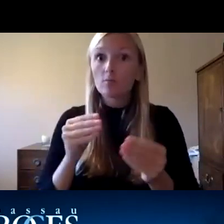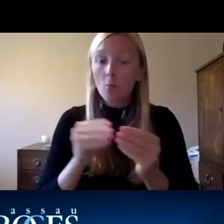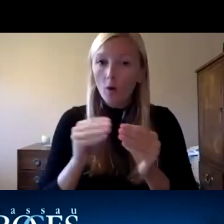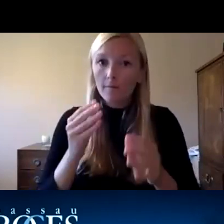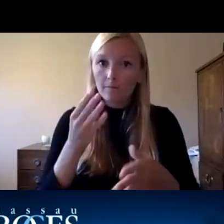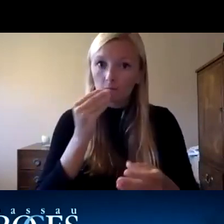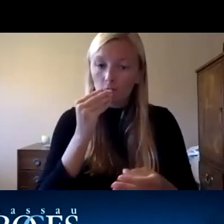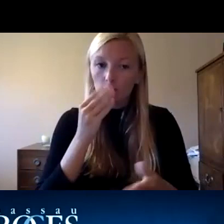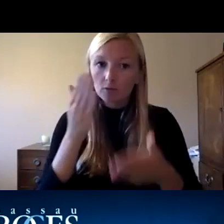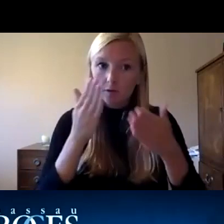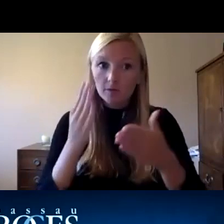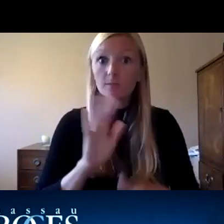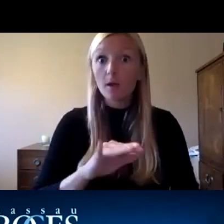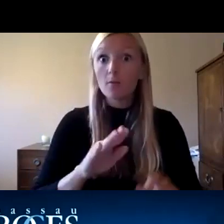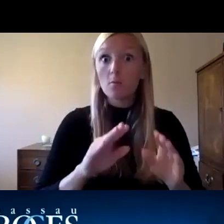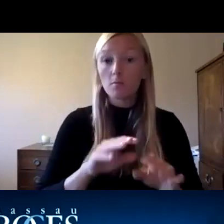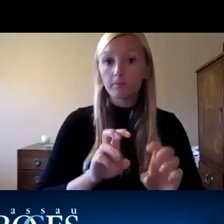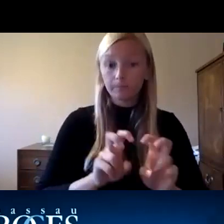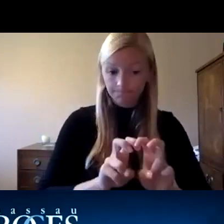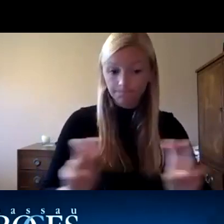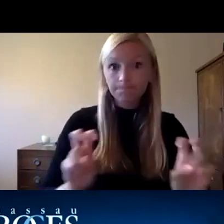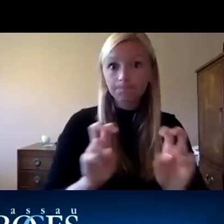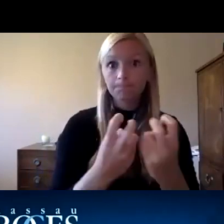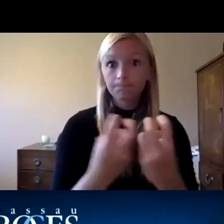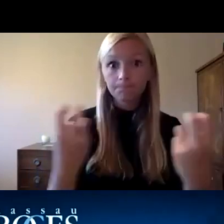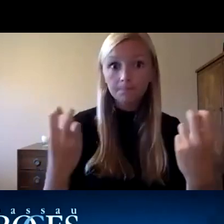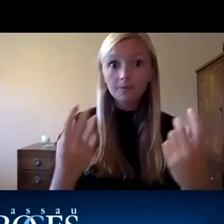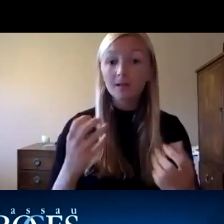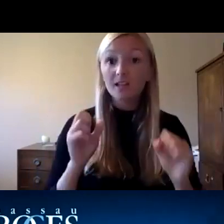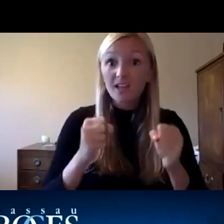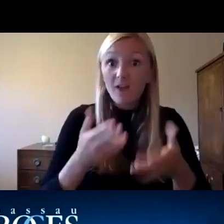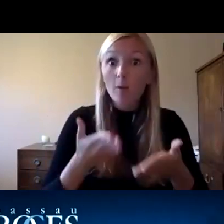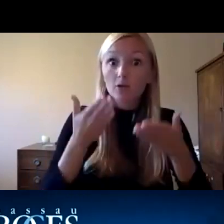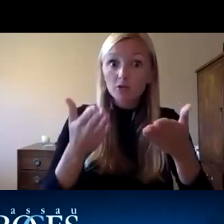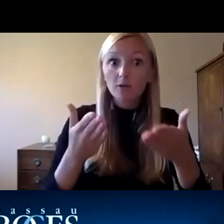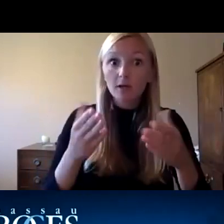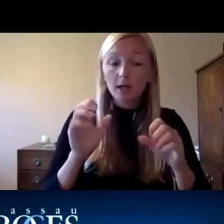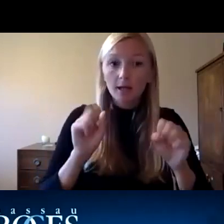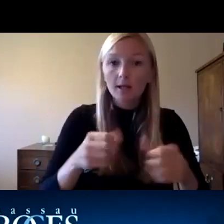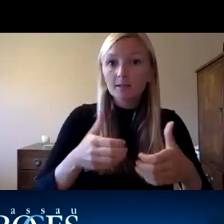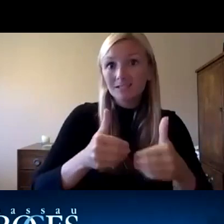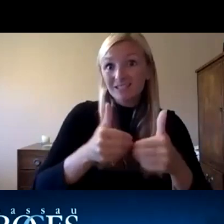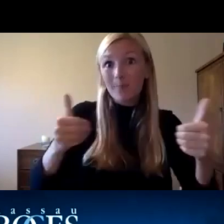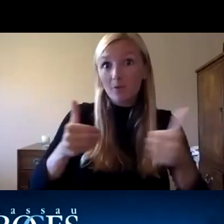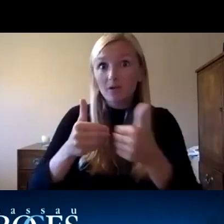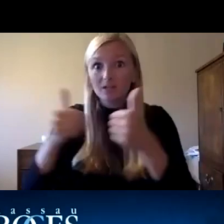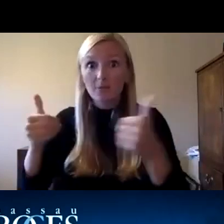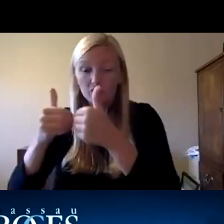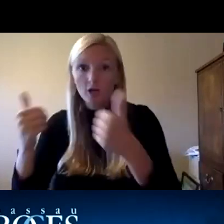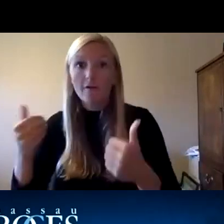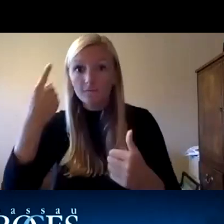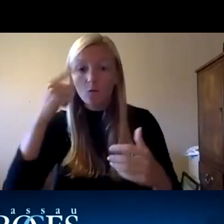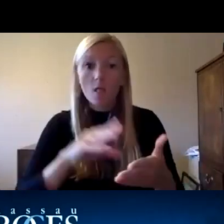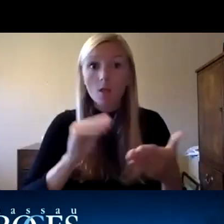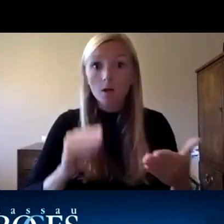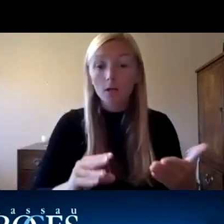also because the booths offer an opportunity for uh individuals to be able to sort of be separated from one another for learning so those are other